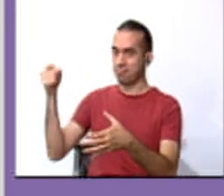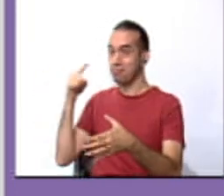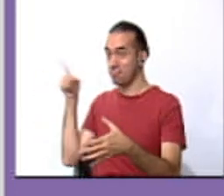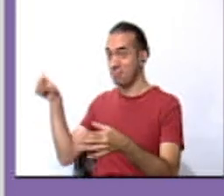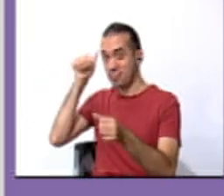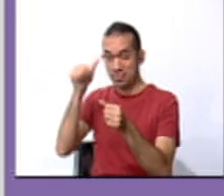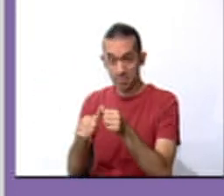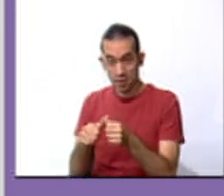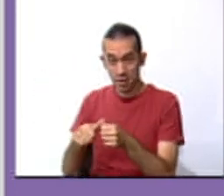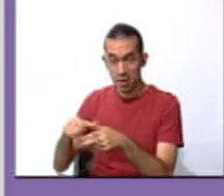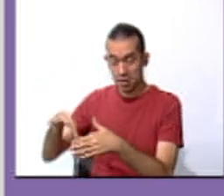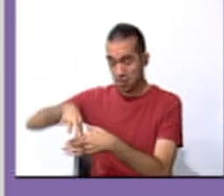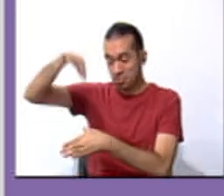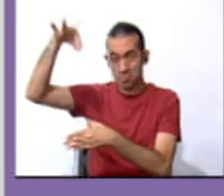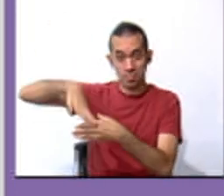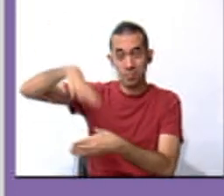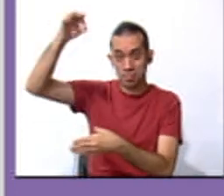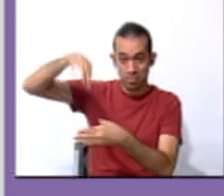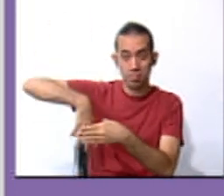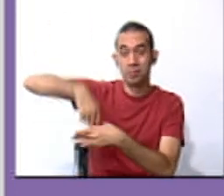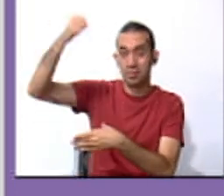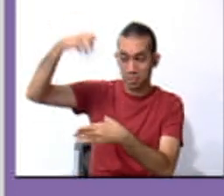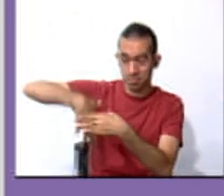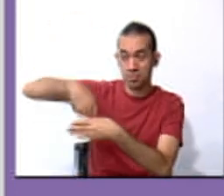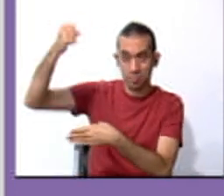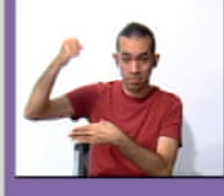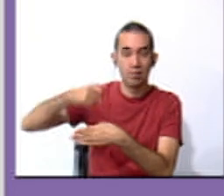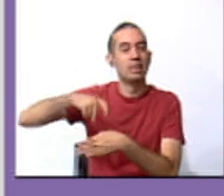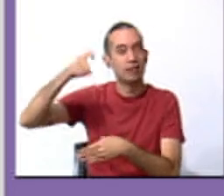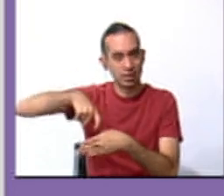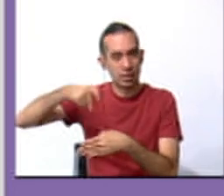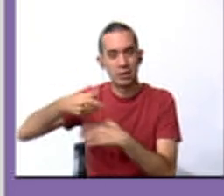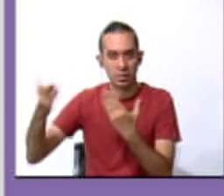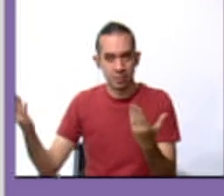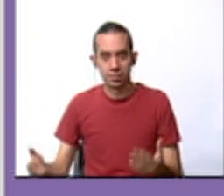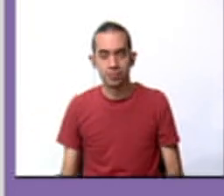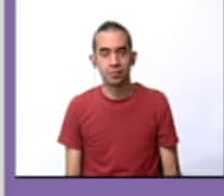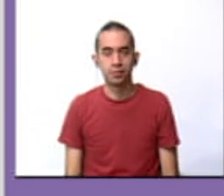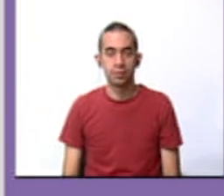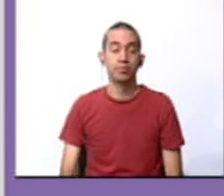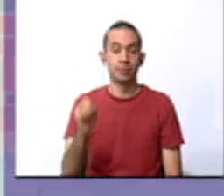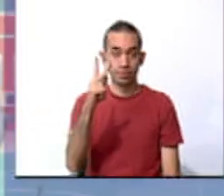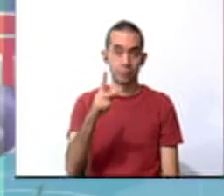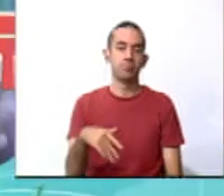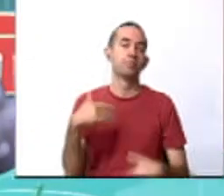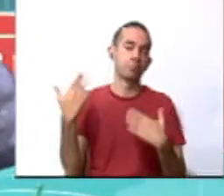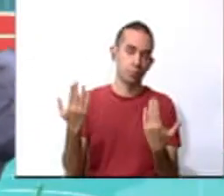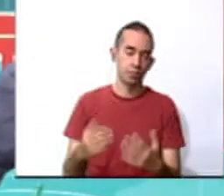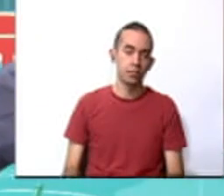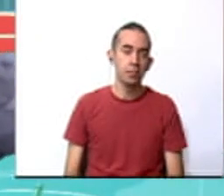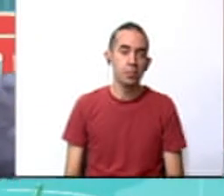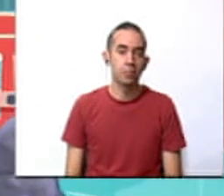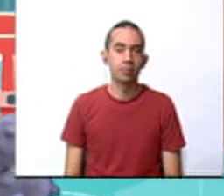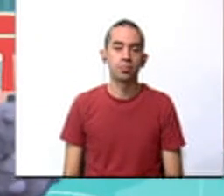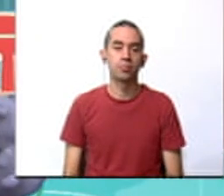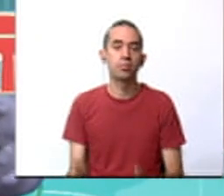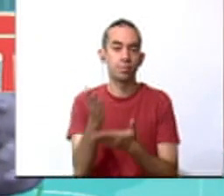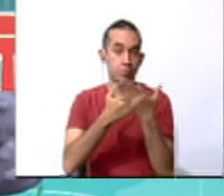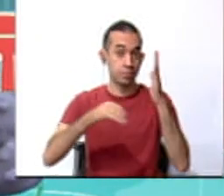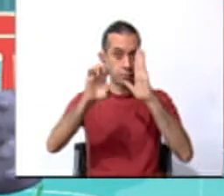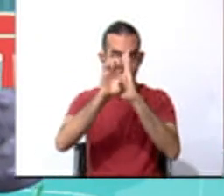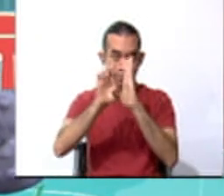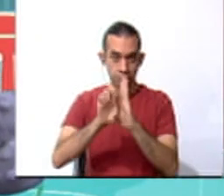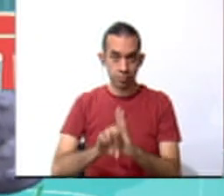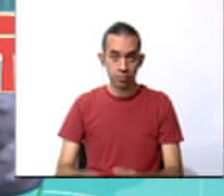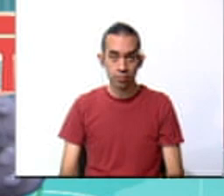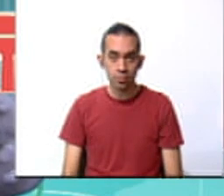I showed you before about the things we are going to need? Okay. So, let's see some examples about